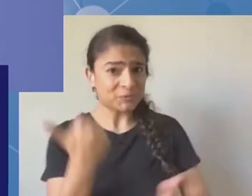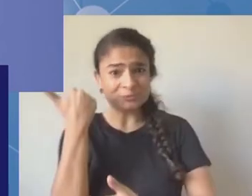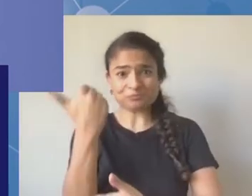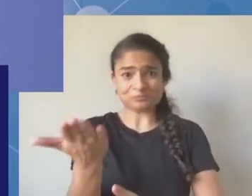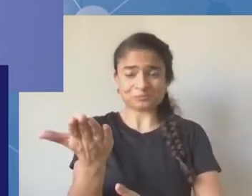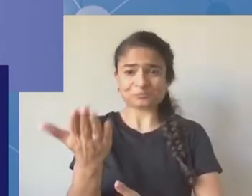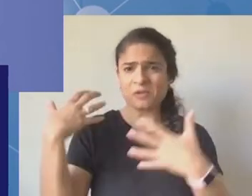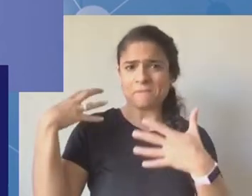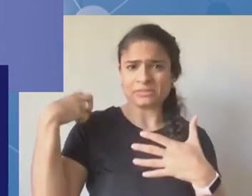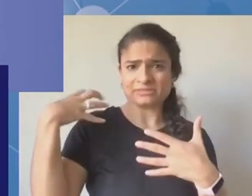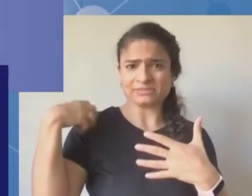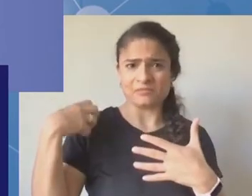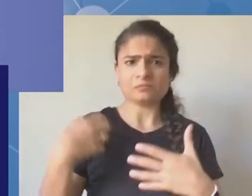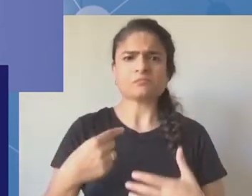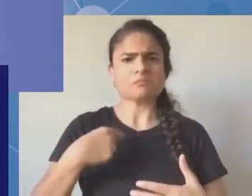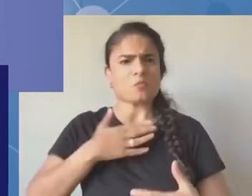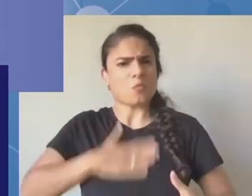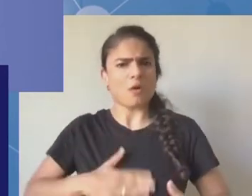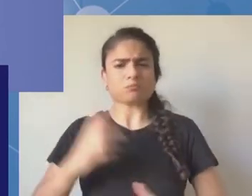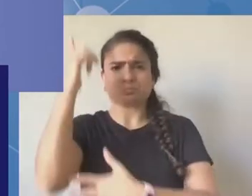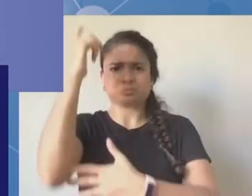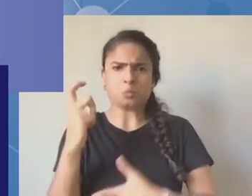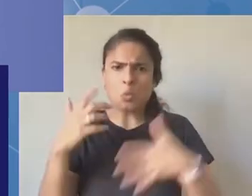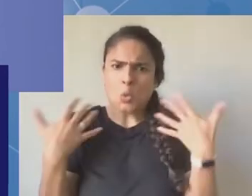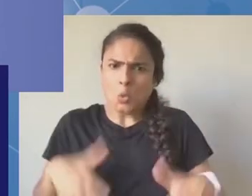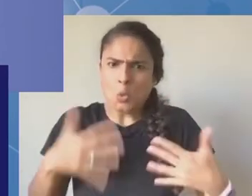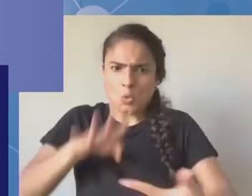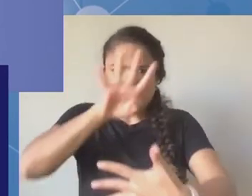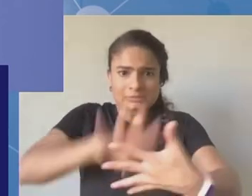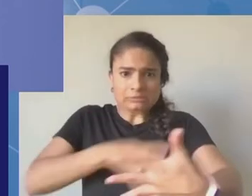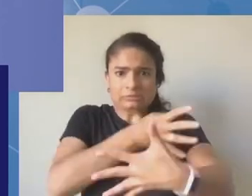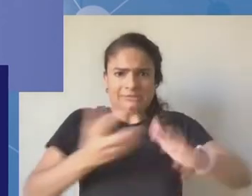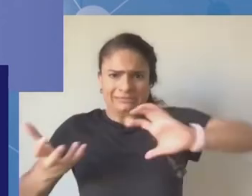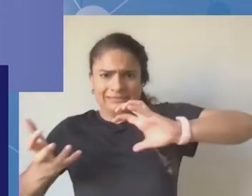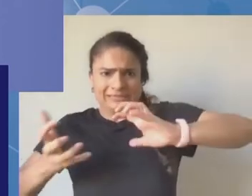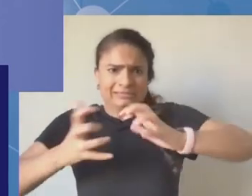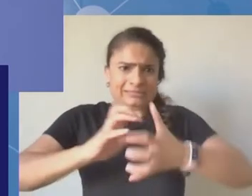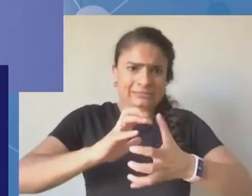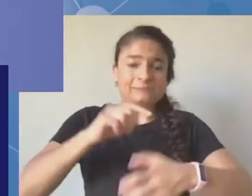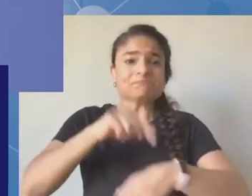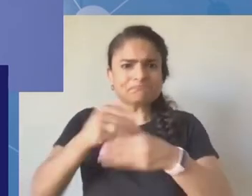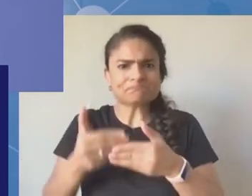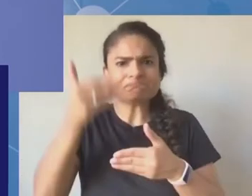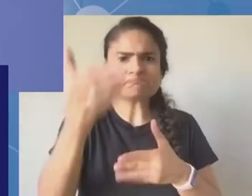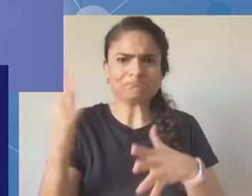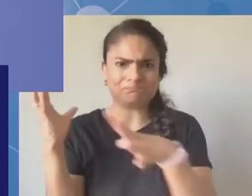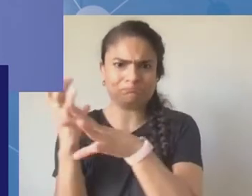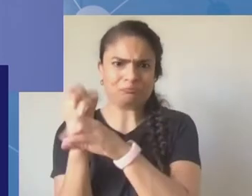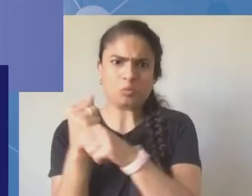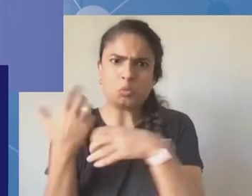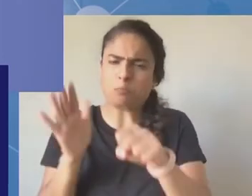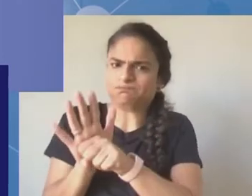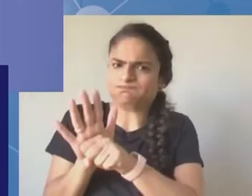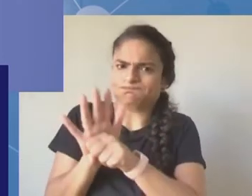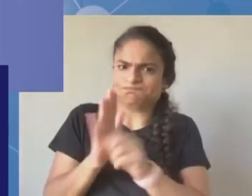And please, can you please introduce yourself? And then once you've introduced yourself, stakeholder group, if you're talking in your personal capacity.